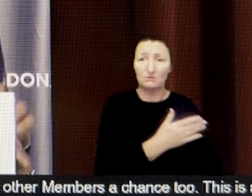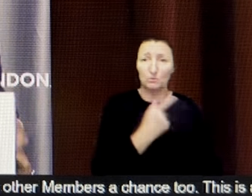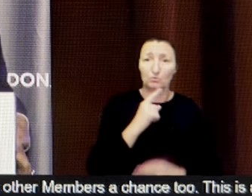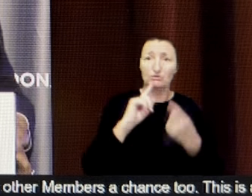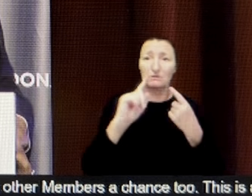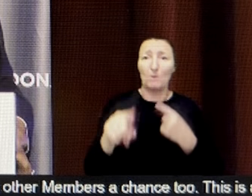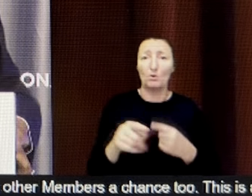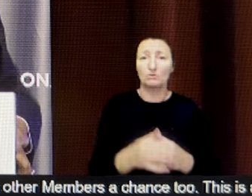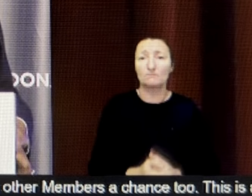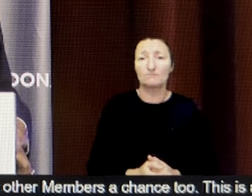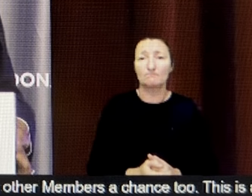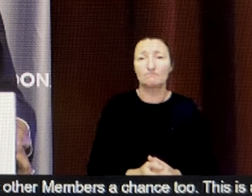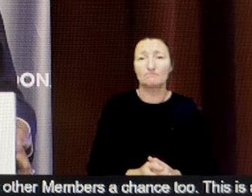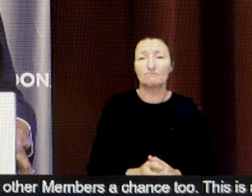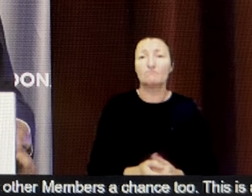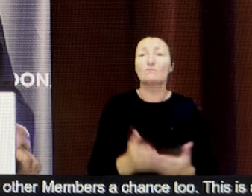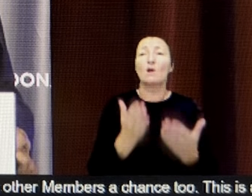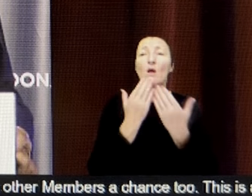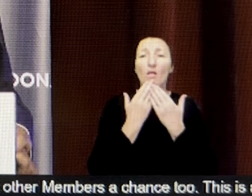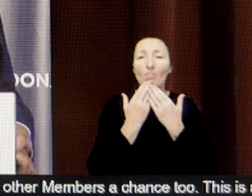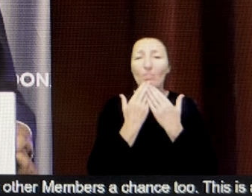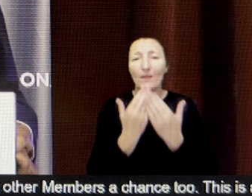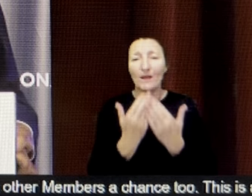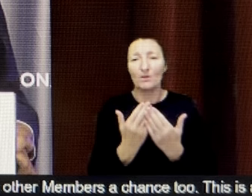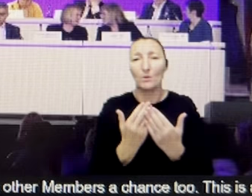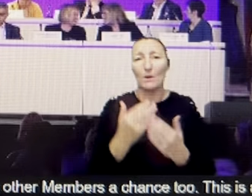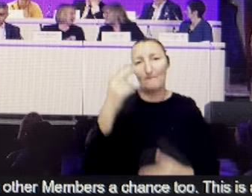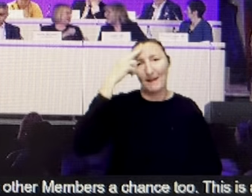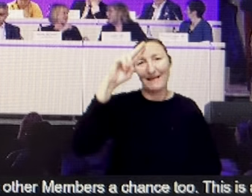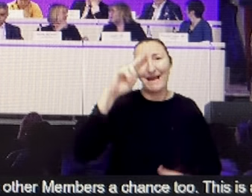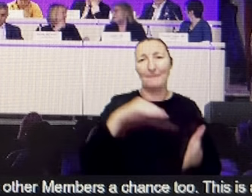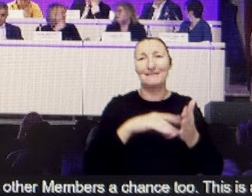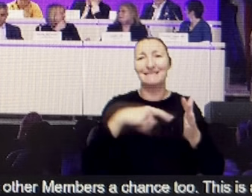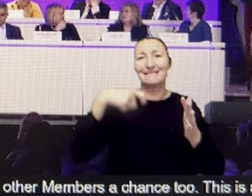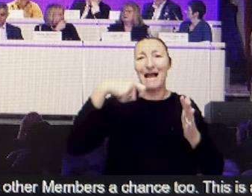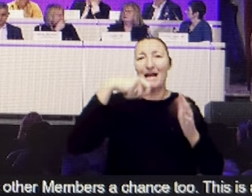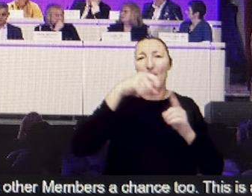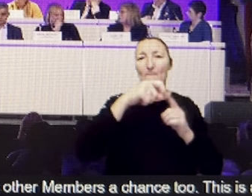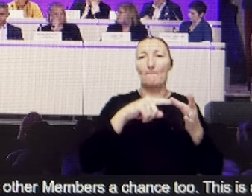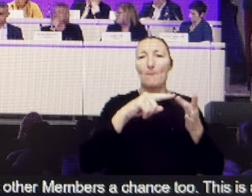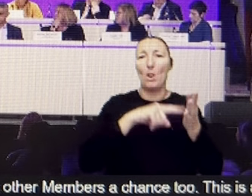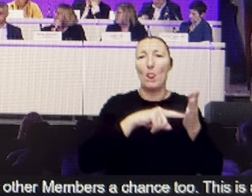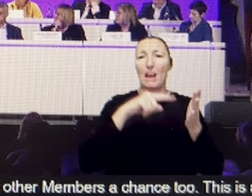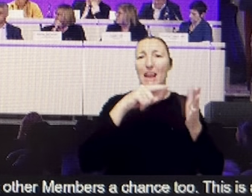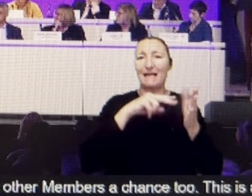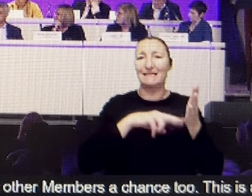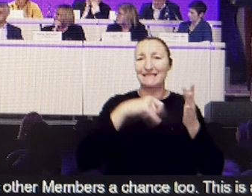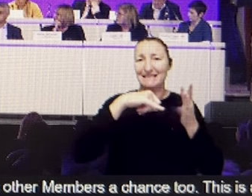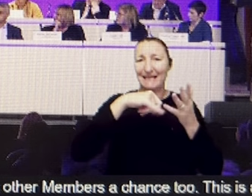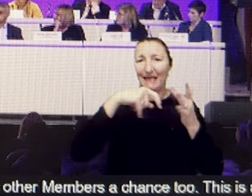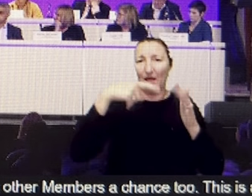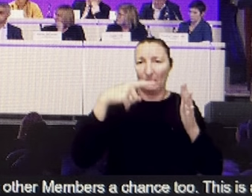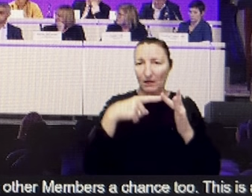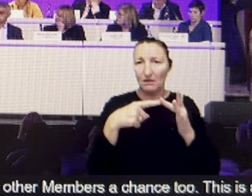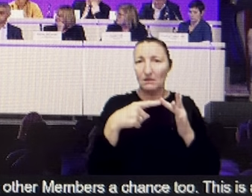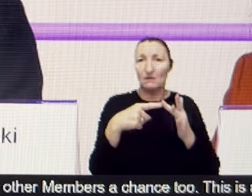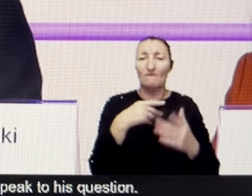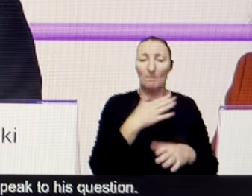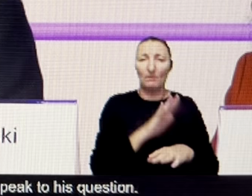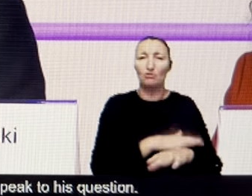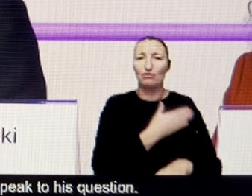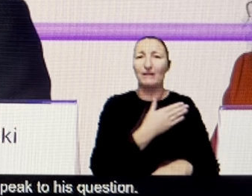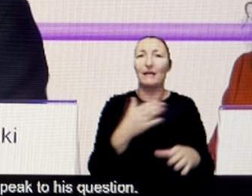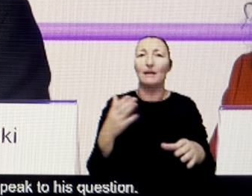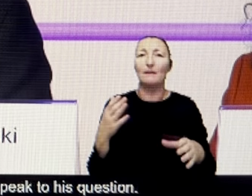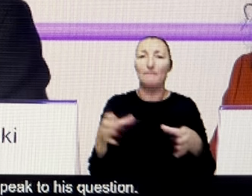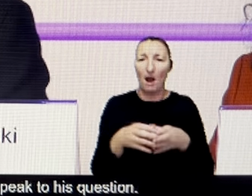from the Green Party and I chair the Environment Committee. Now, as a Green Party Assemblymember, whenever I work with a mayor, I always look to work constructively with